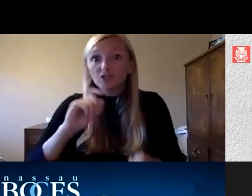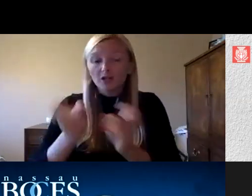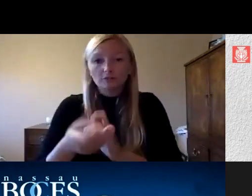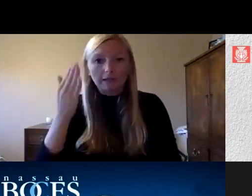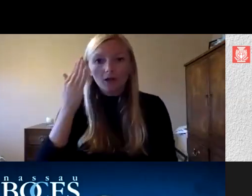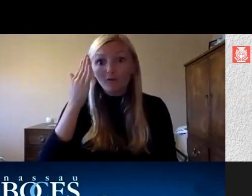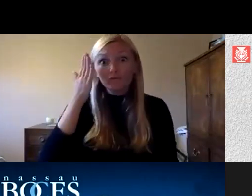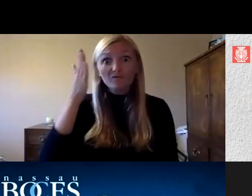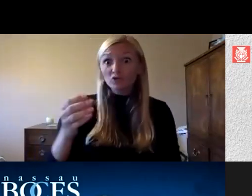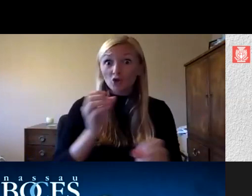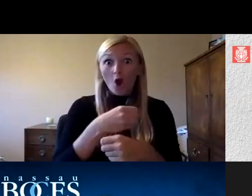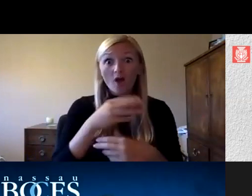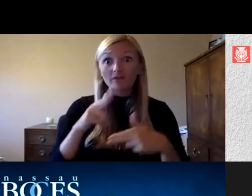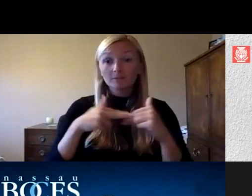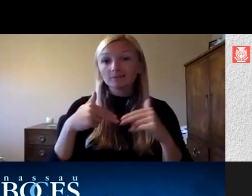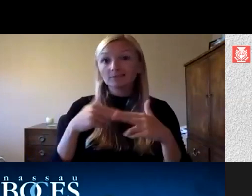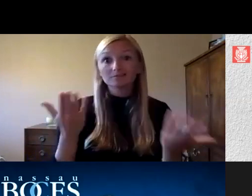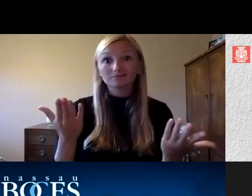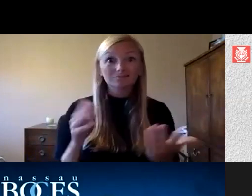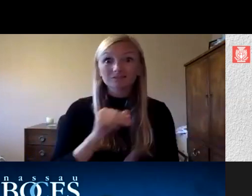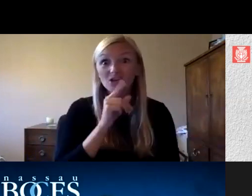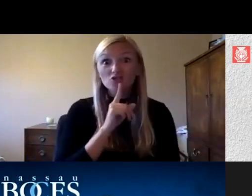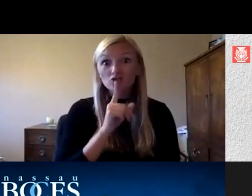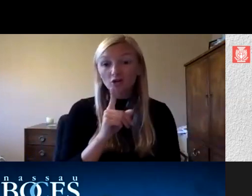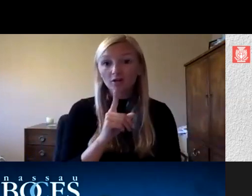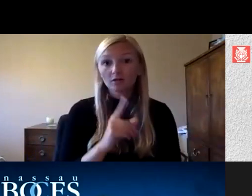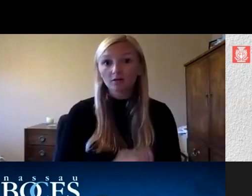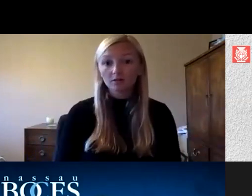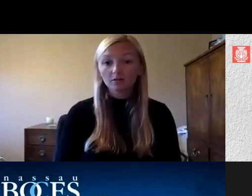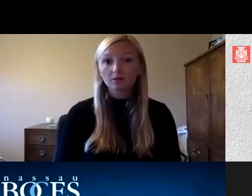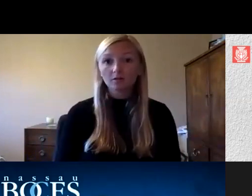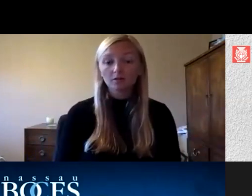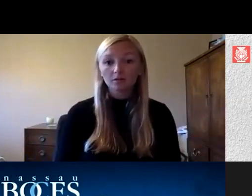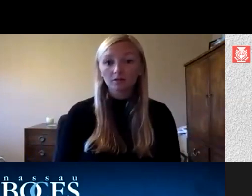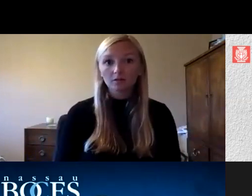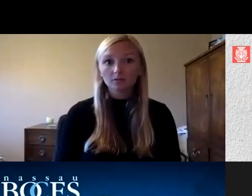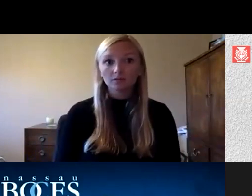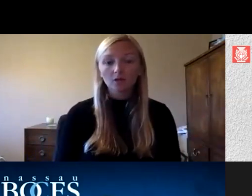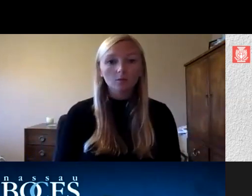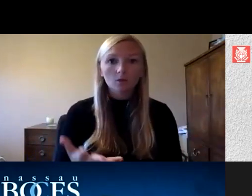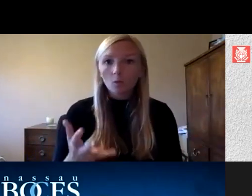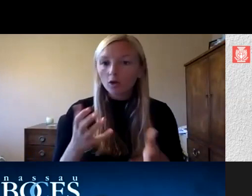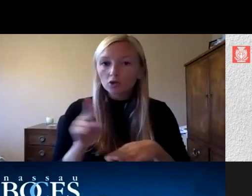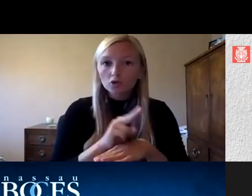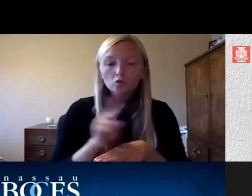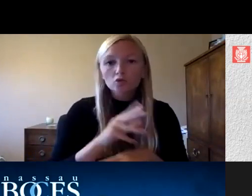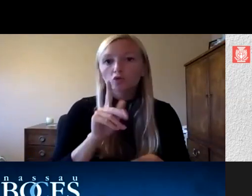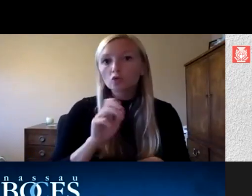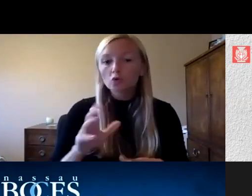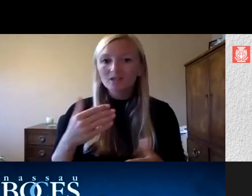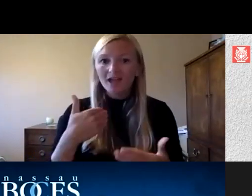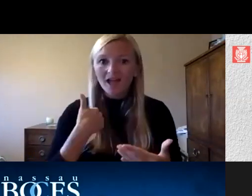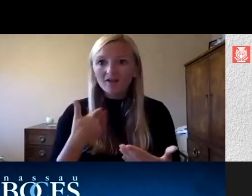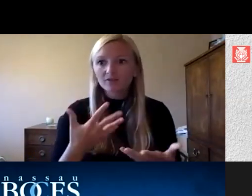going to be moving forward especially as we start to utilize um you know the virtual tools that we have more moving